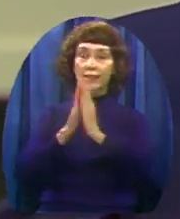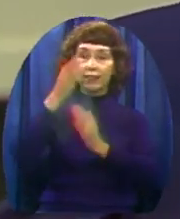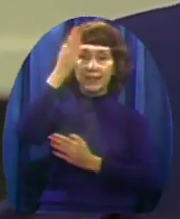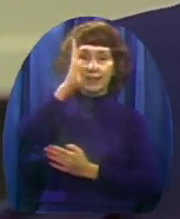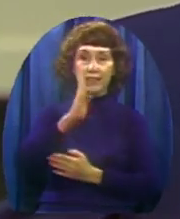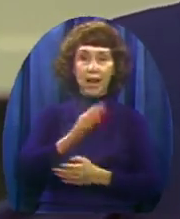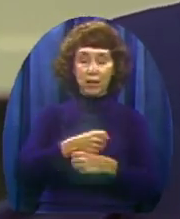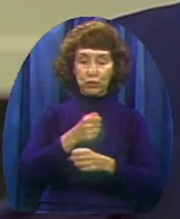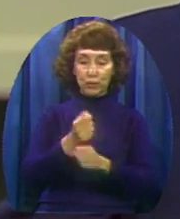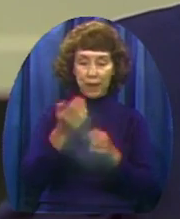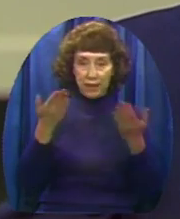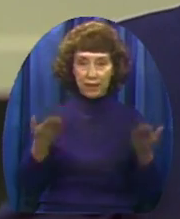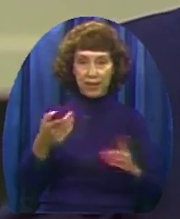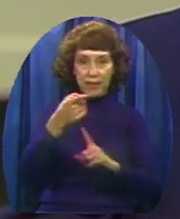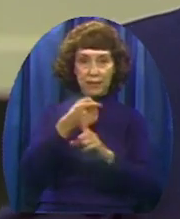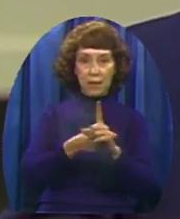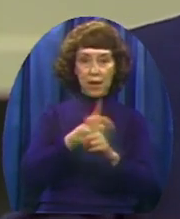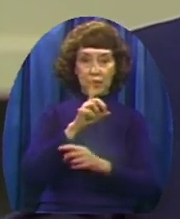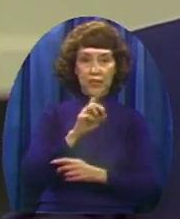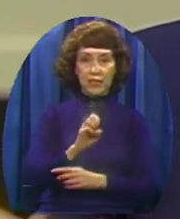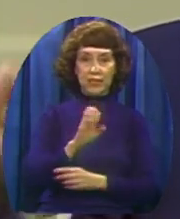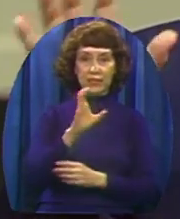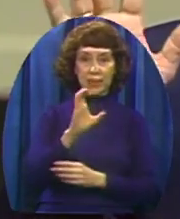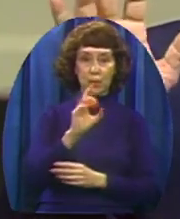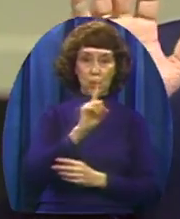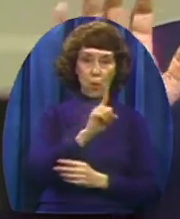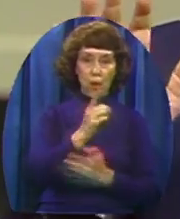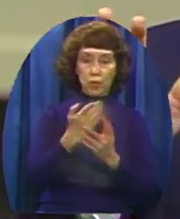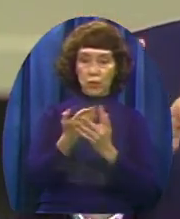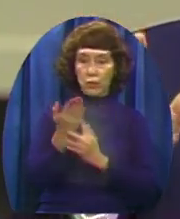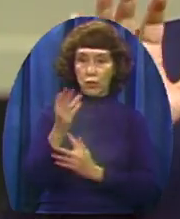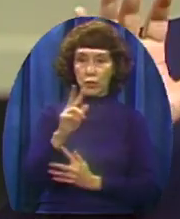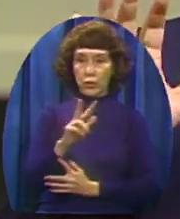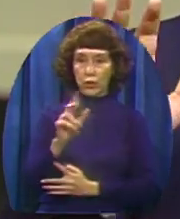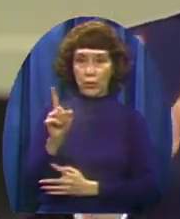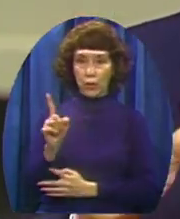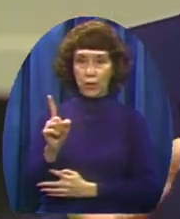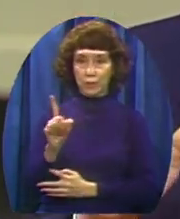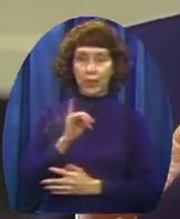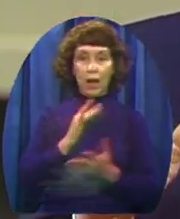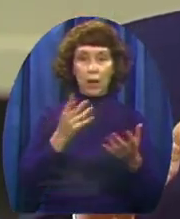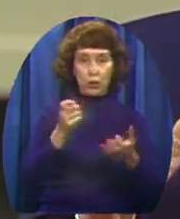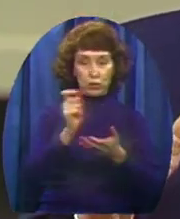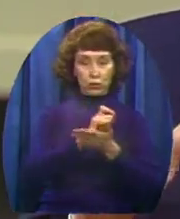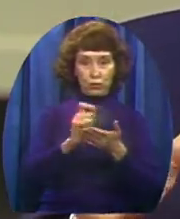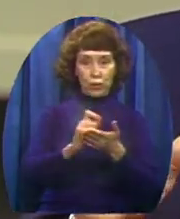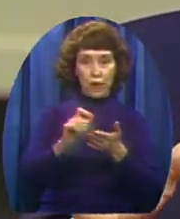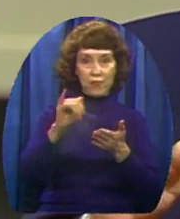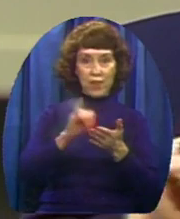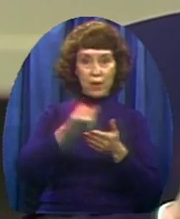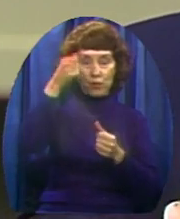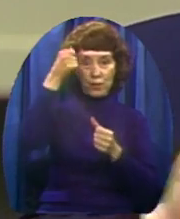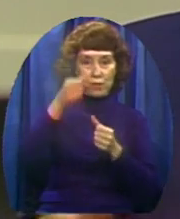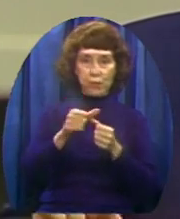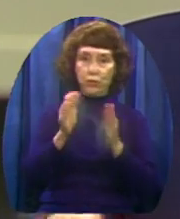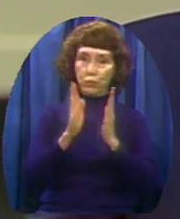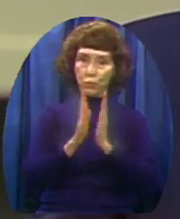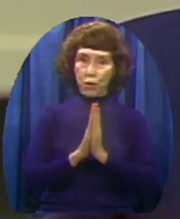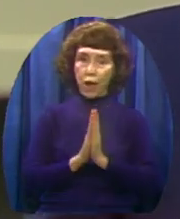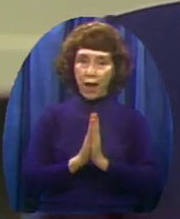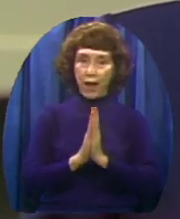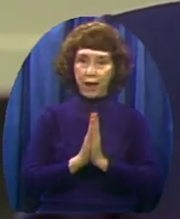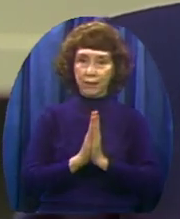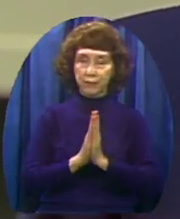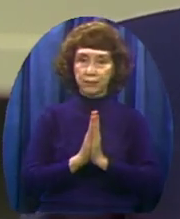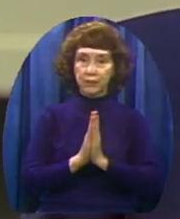us the month of December, December 1 through 31. I want you to write that down for a prayer request. Put it on your prayer list.